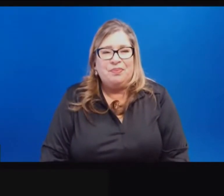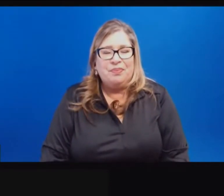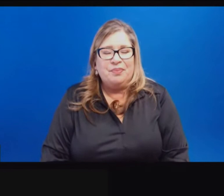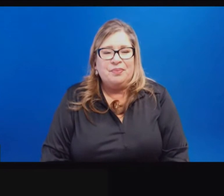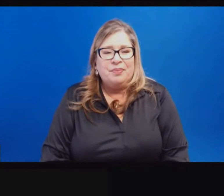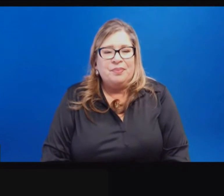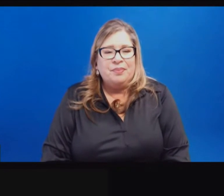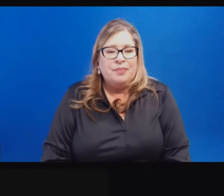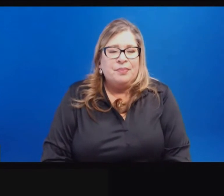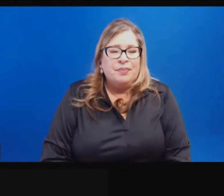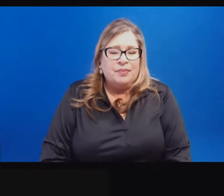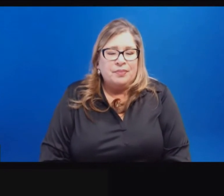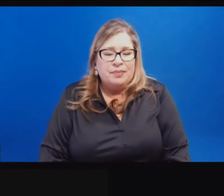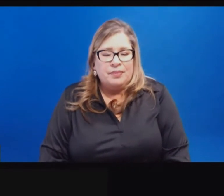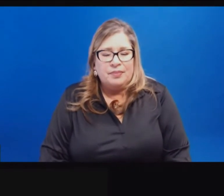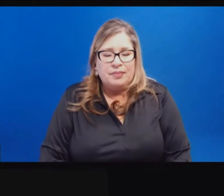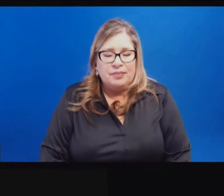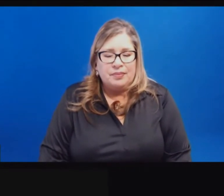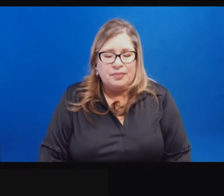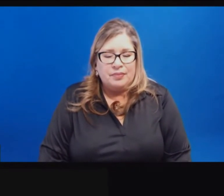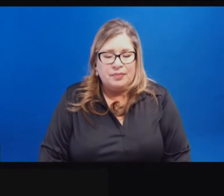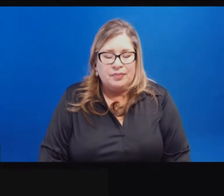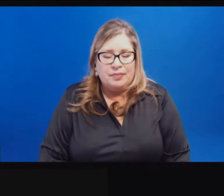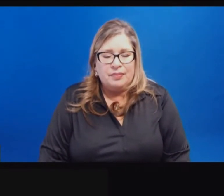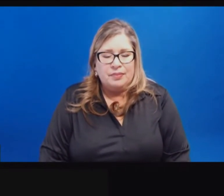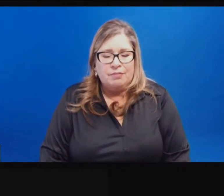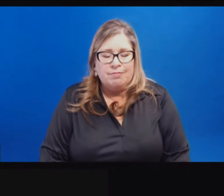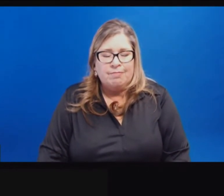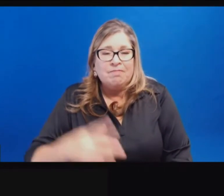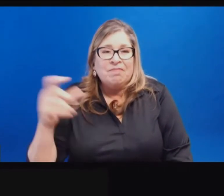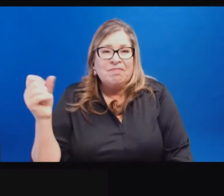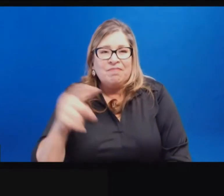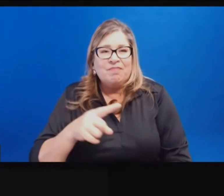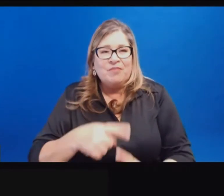Final question. Ann Berry Jester, Kaiser Health News.